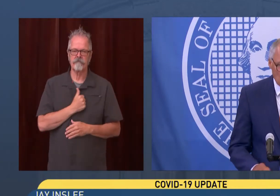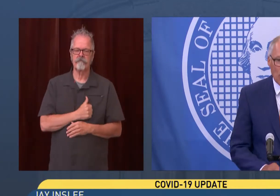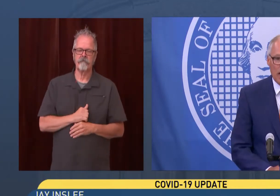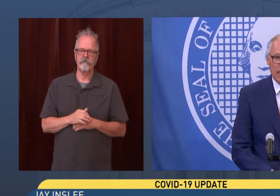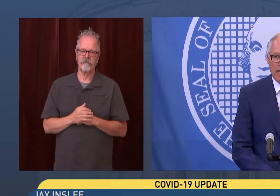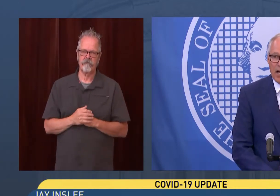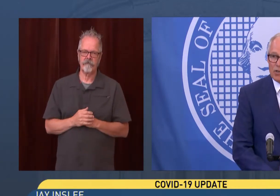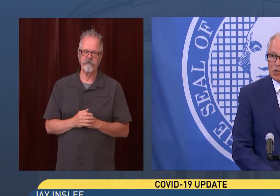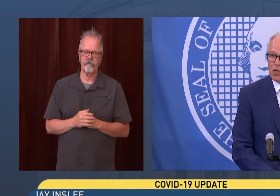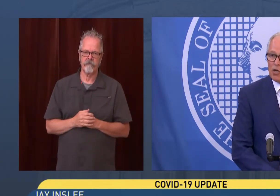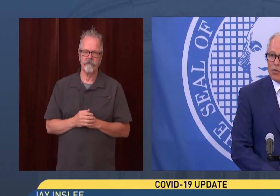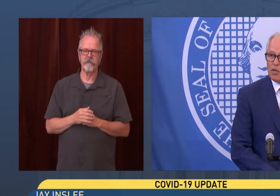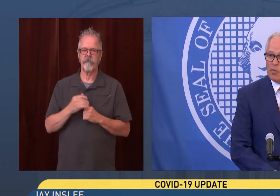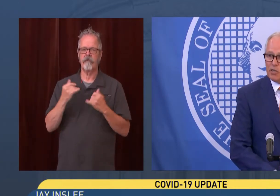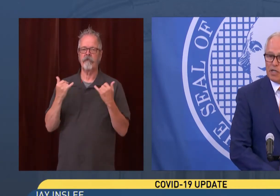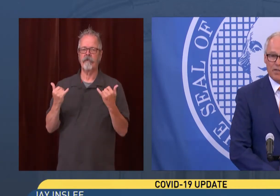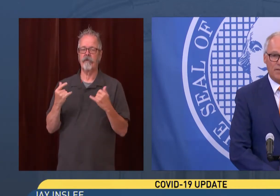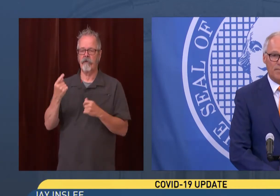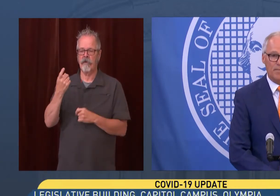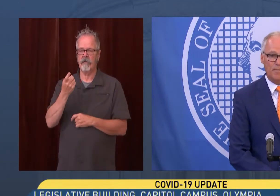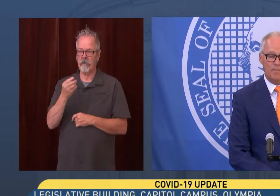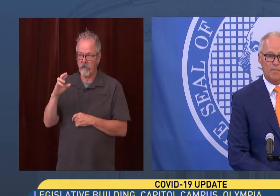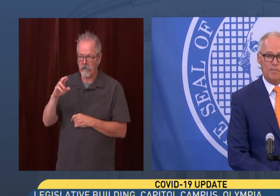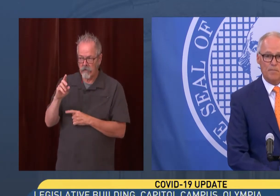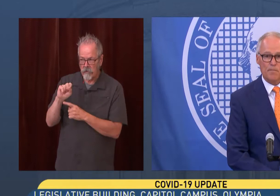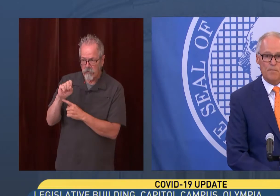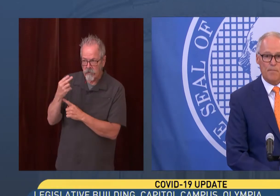we'll try Dr. Shaw again. Dr. Shaw, are you there by chance?